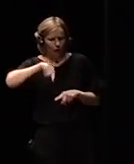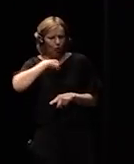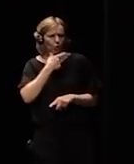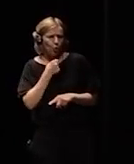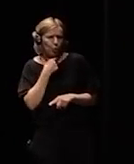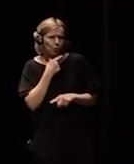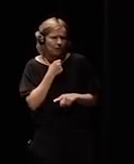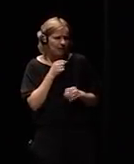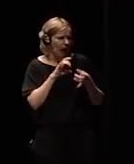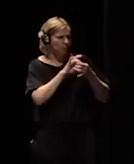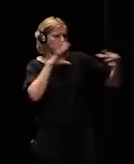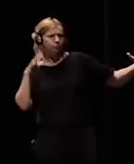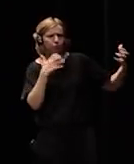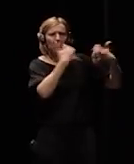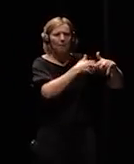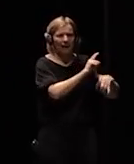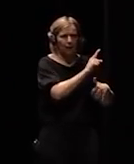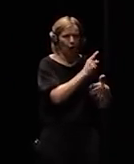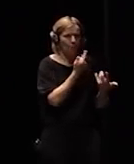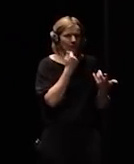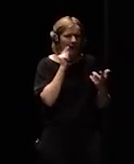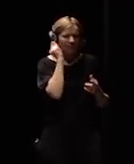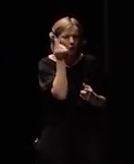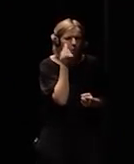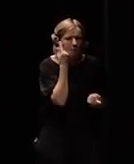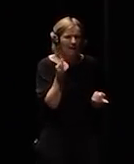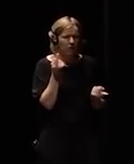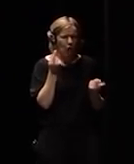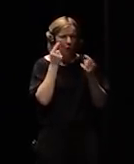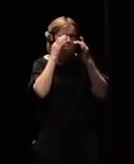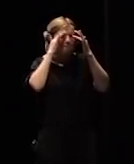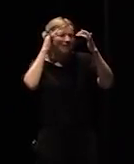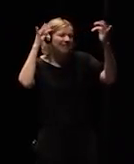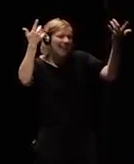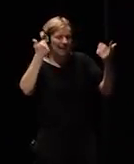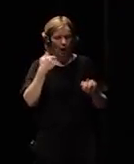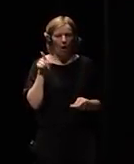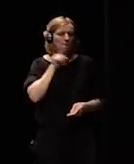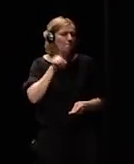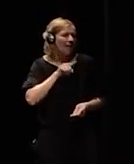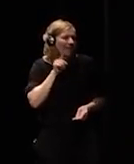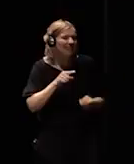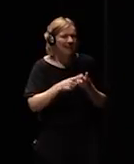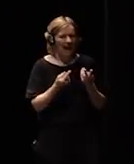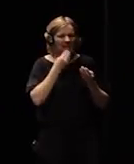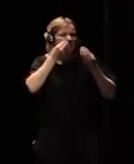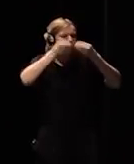discovery accidents mistakes lies stories art